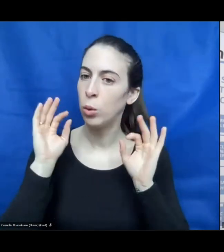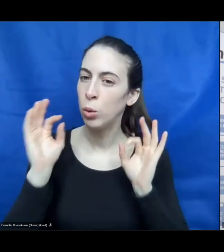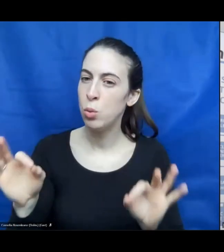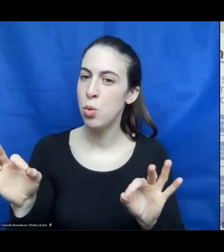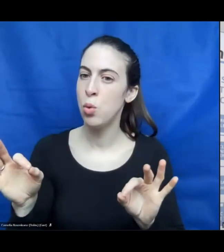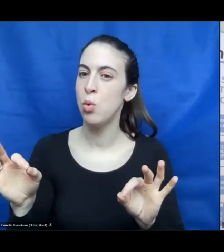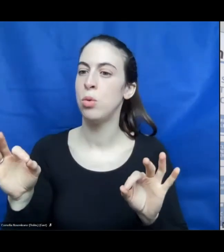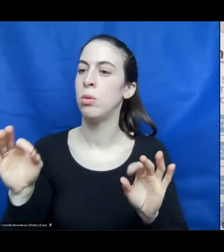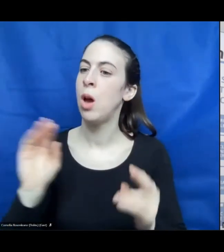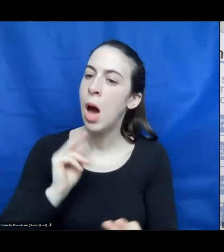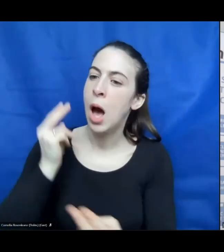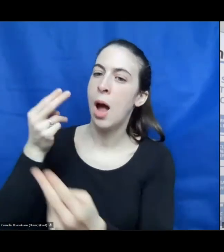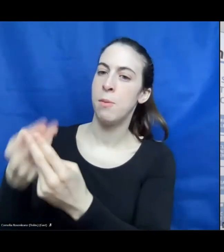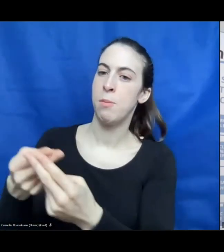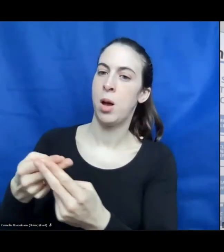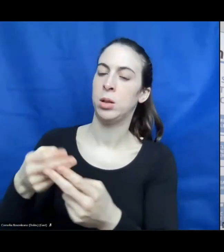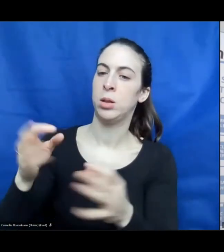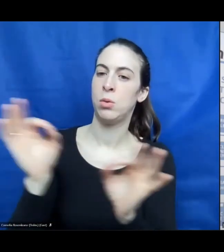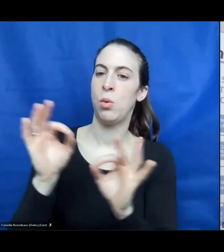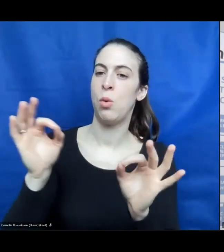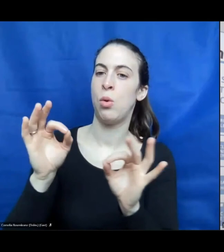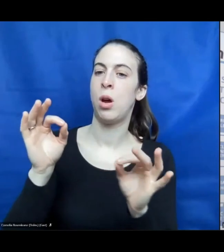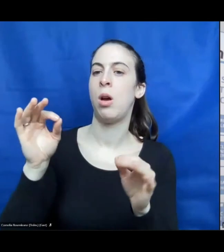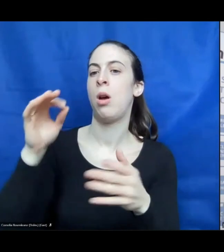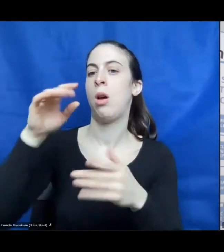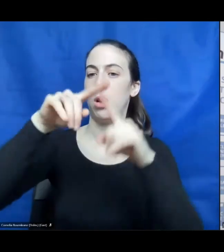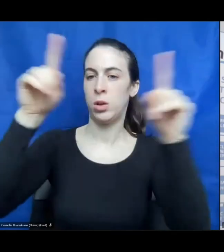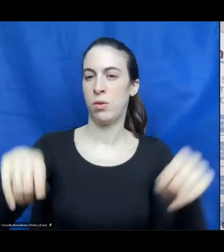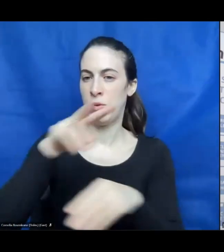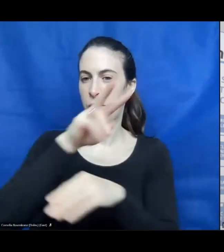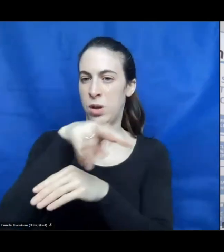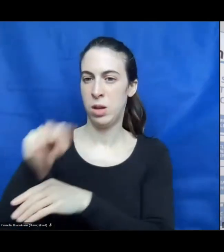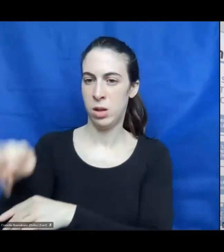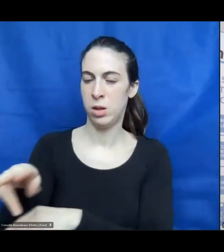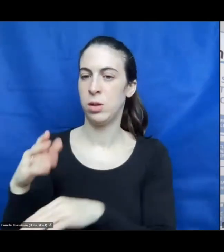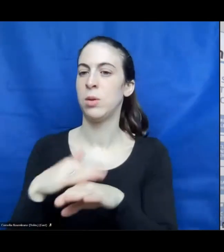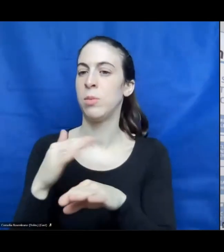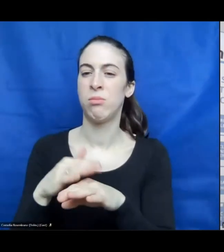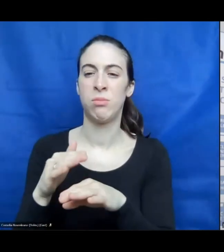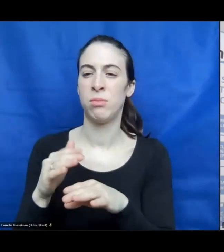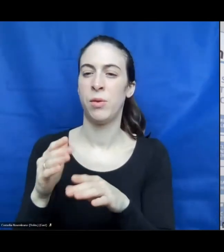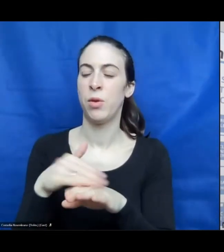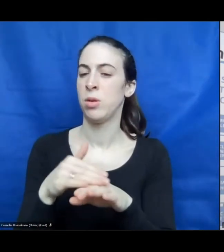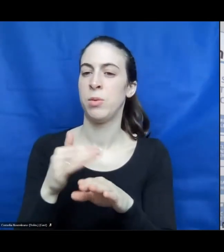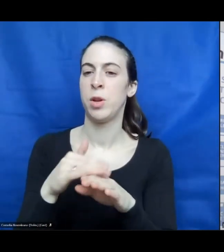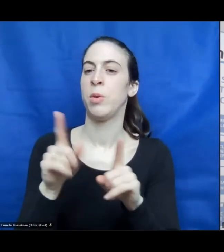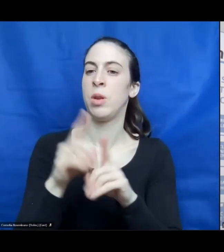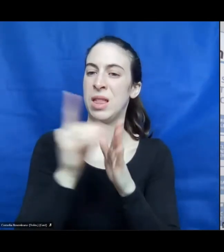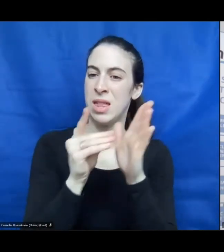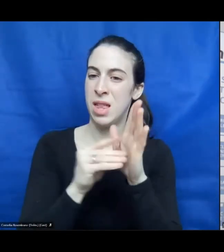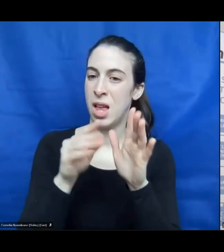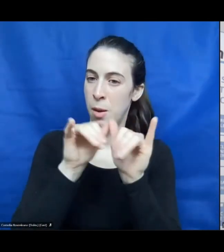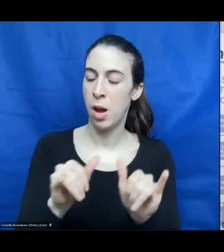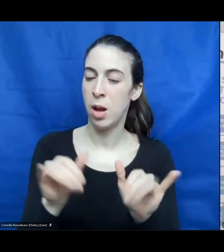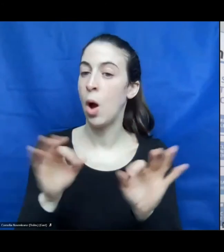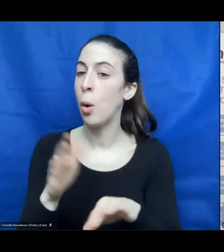scripting with screen readers, for instance, databases, complex databases. So, we find also solutions for tobacco